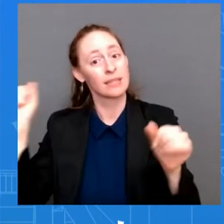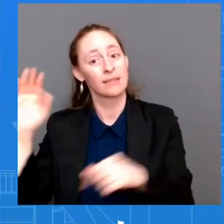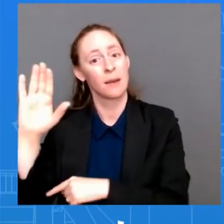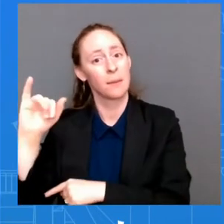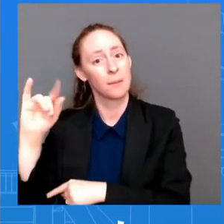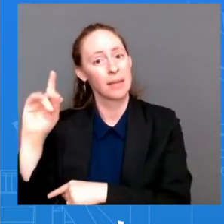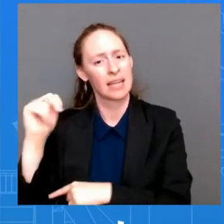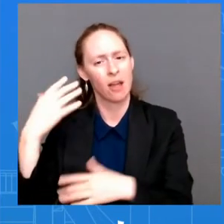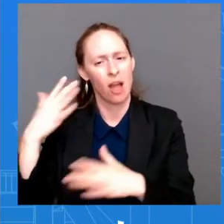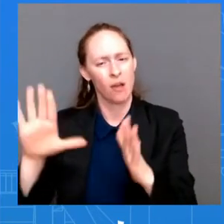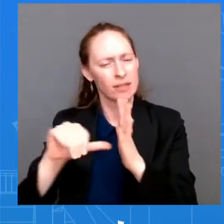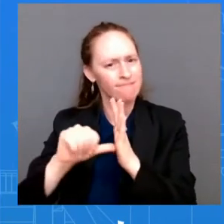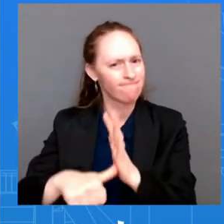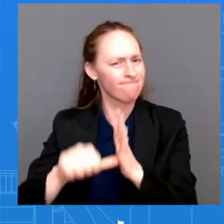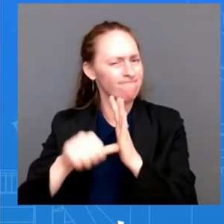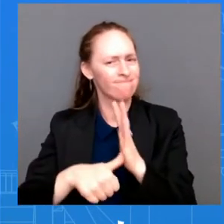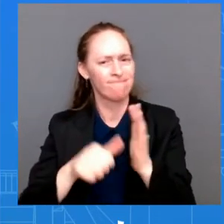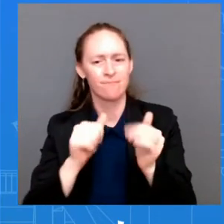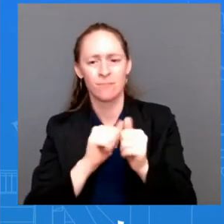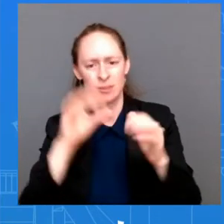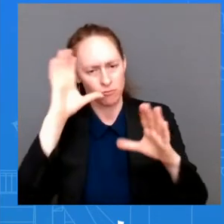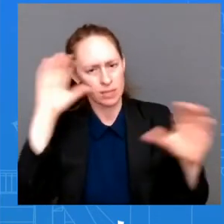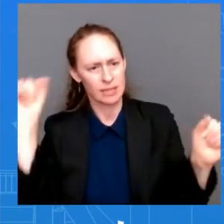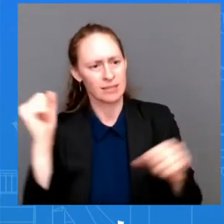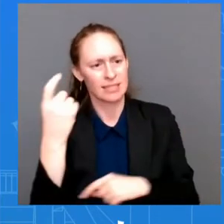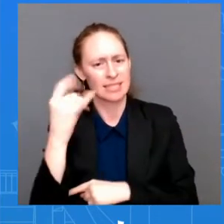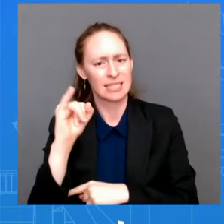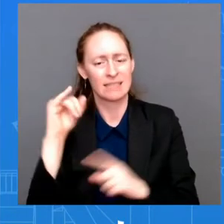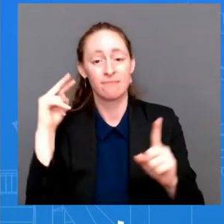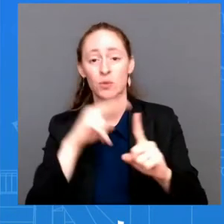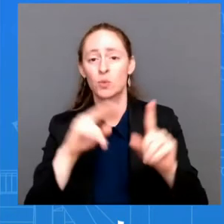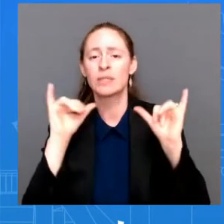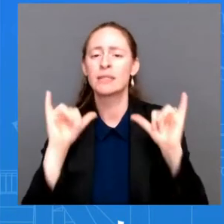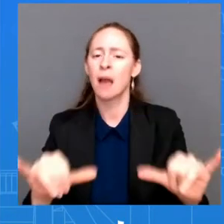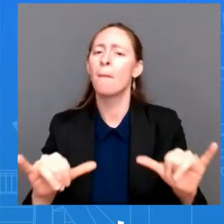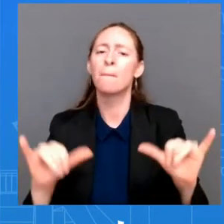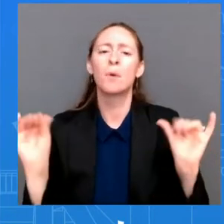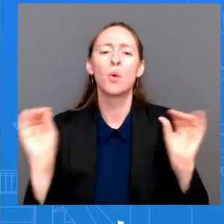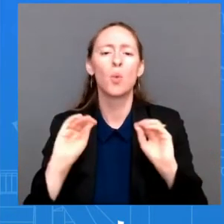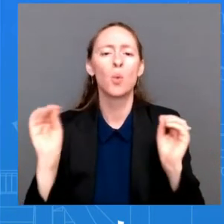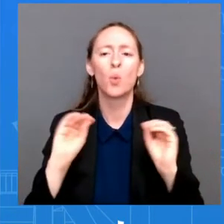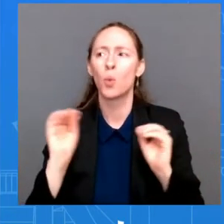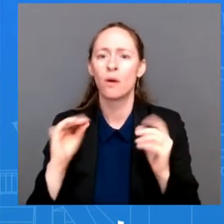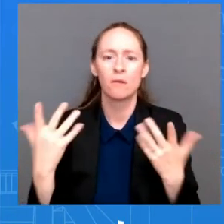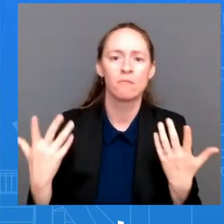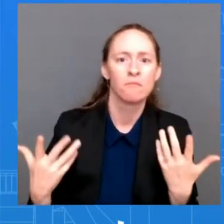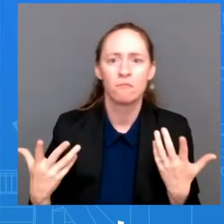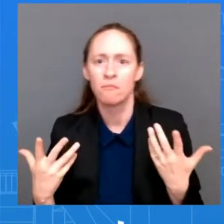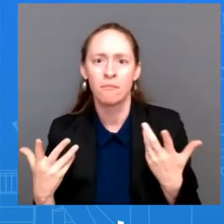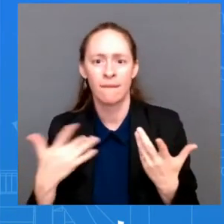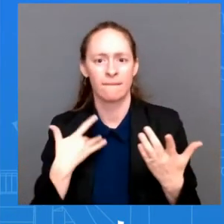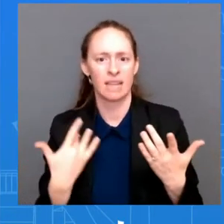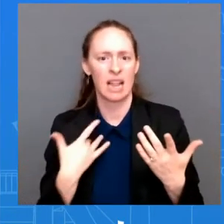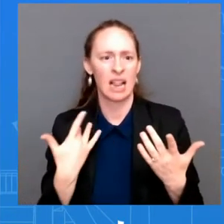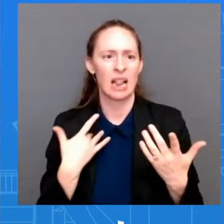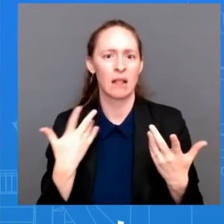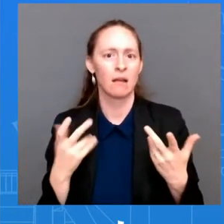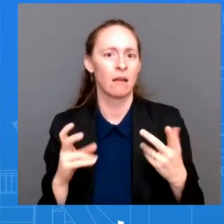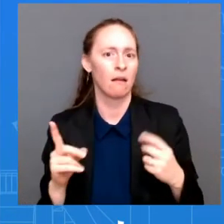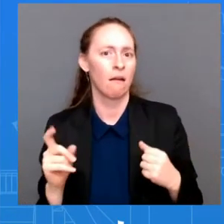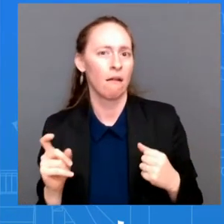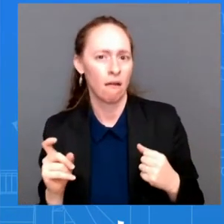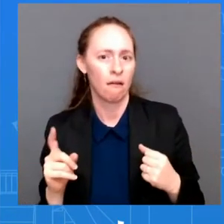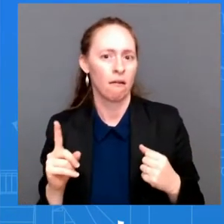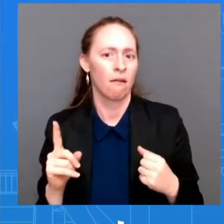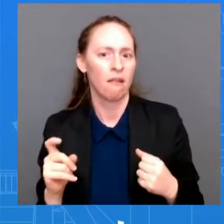There's no reason to use a potential visit to justify or to spark some sort of crisis